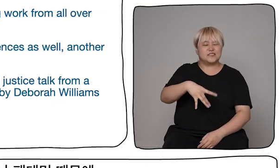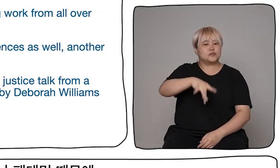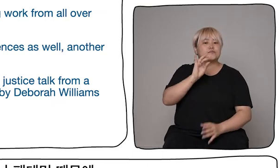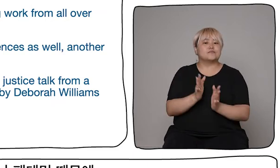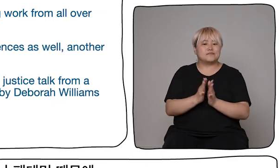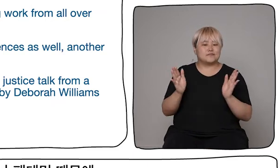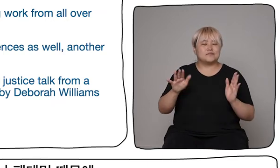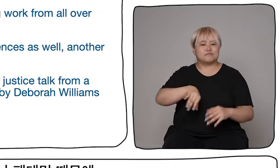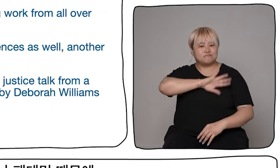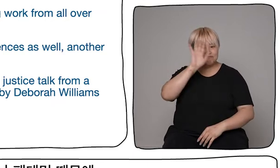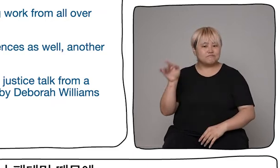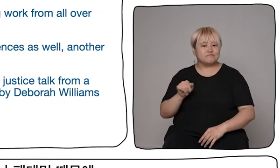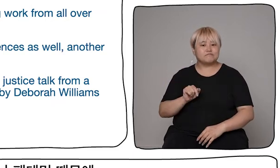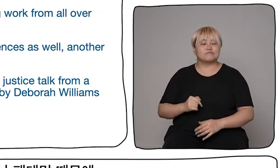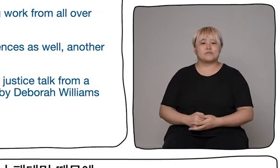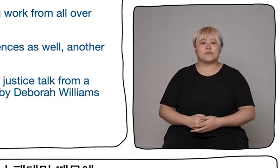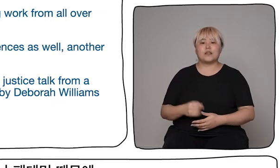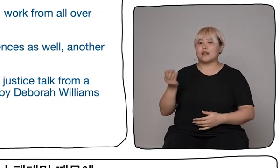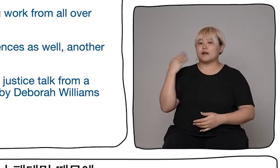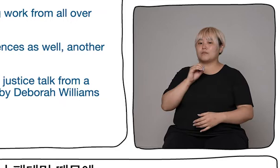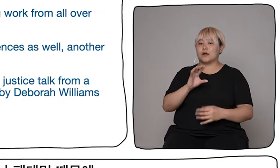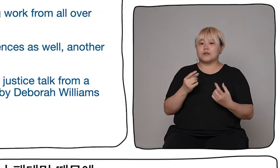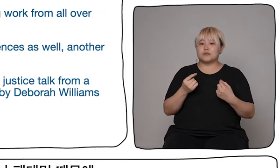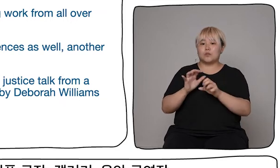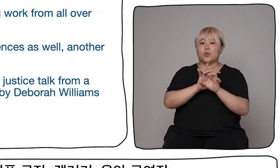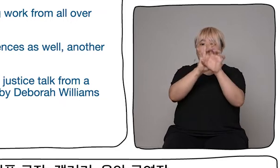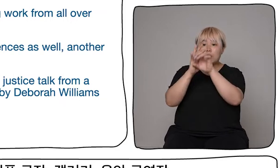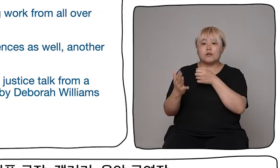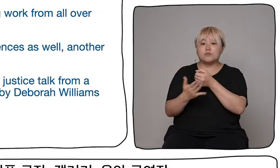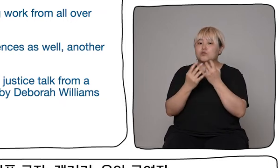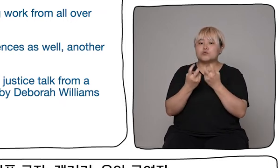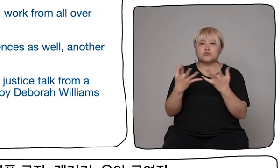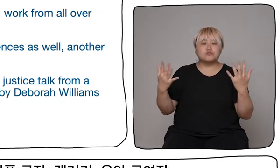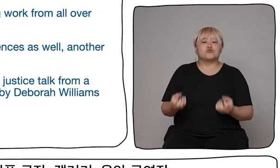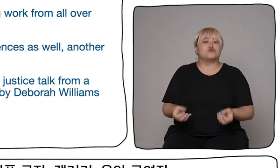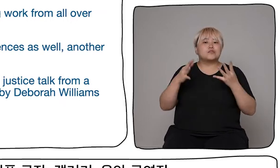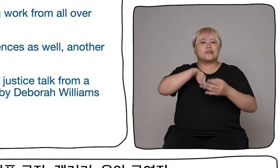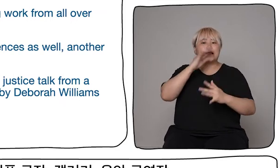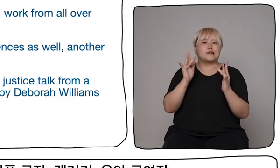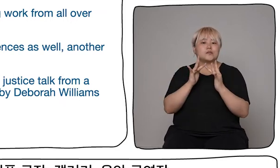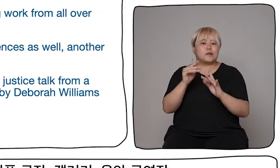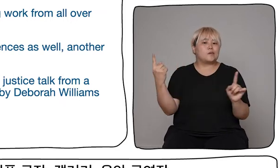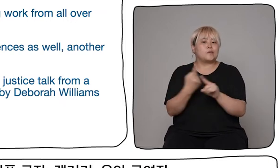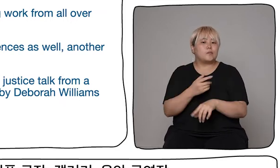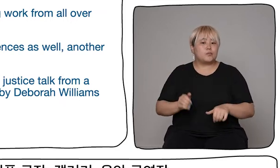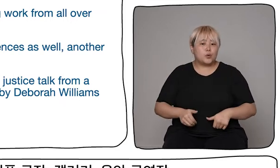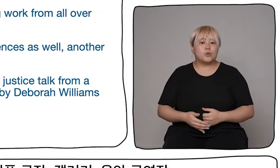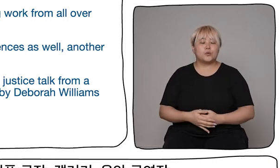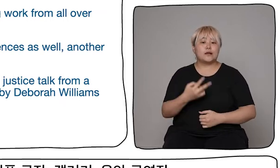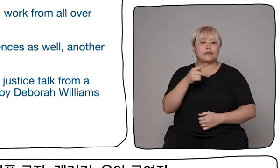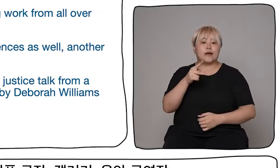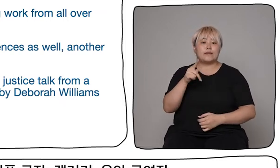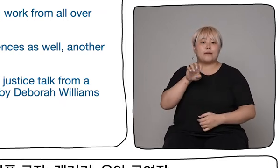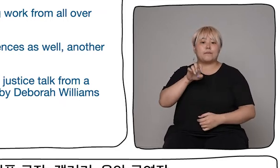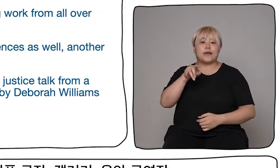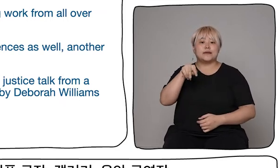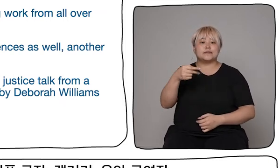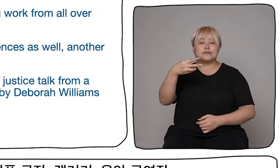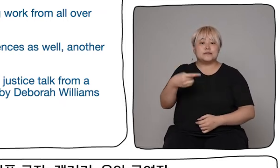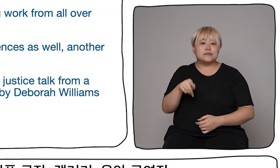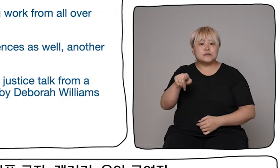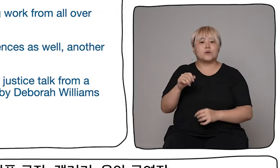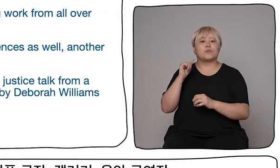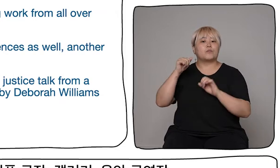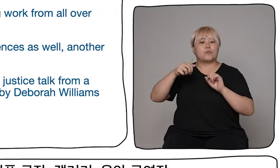said, due to the COVID-19 pandemic, we had to take the whole festival online, a festival that is often distributed over a number of days, if not weeks, through